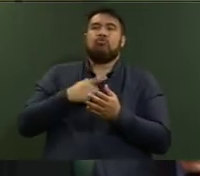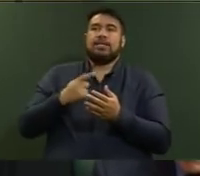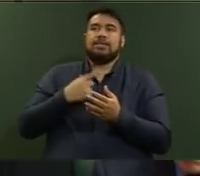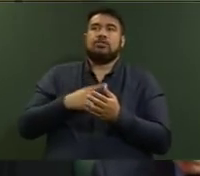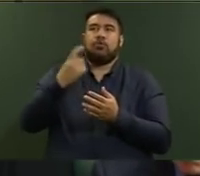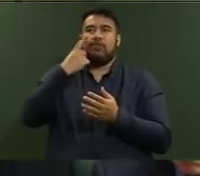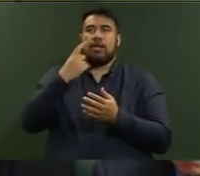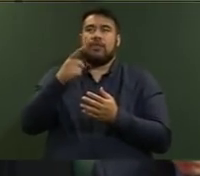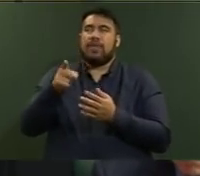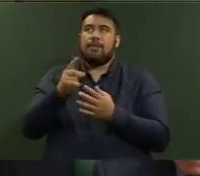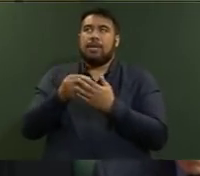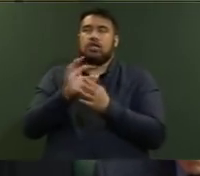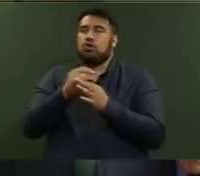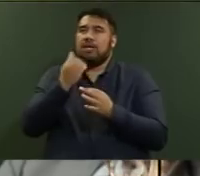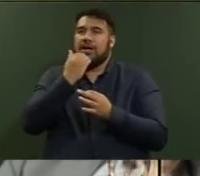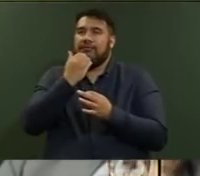enough, end quote.